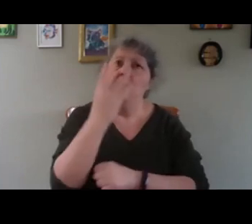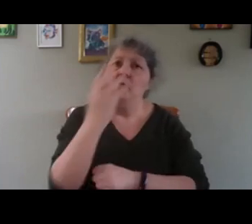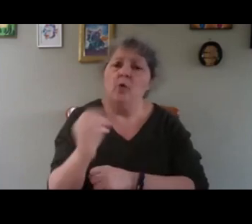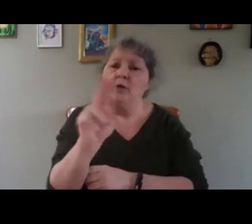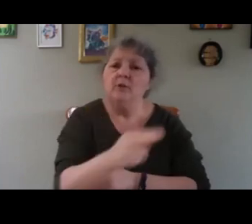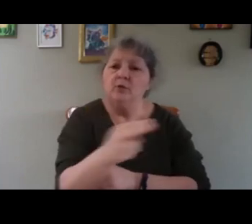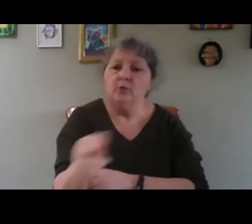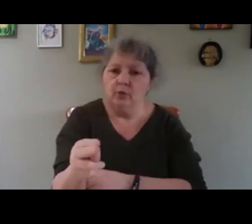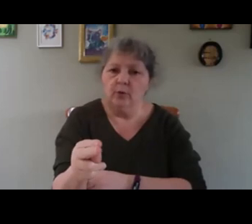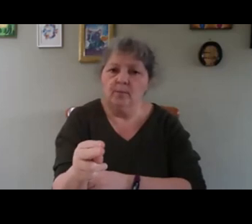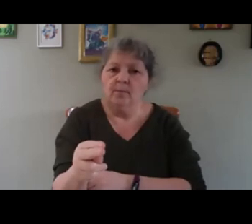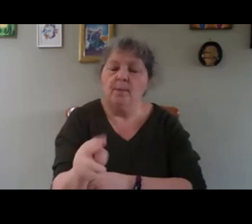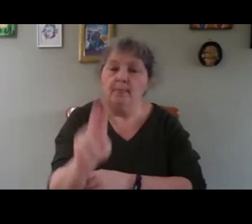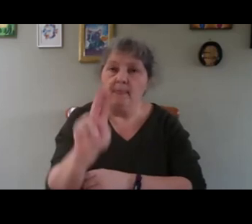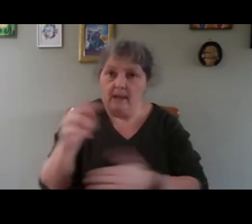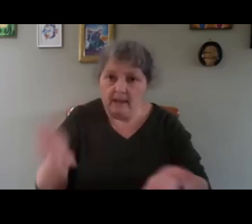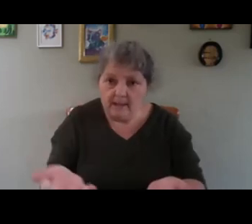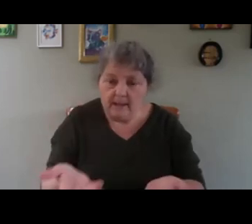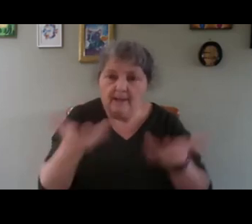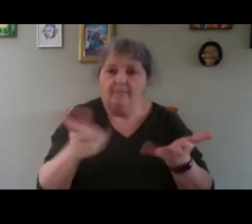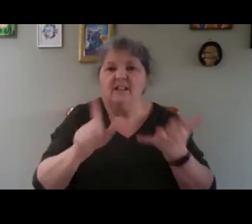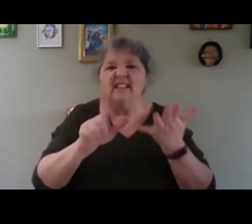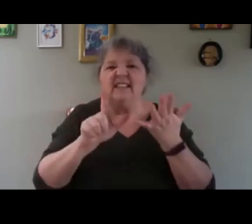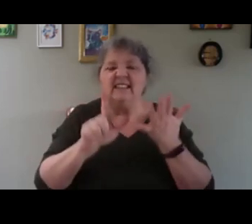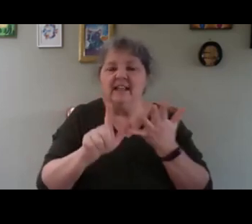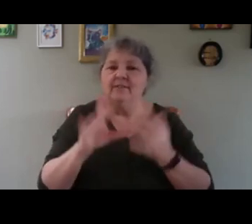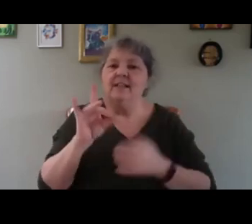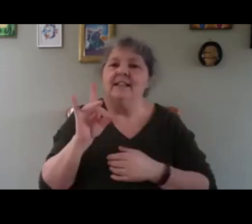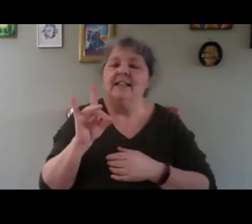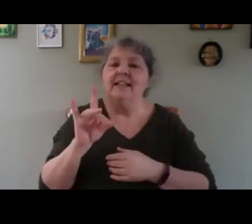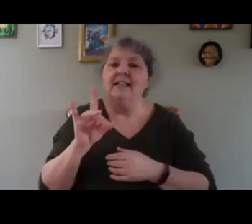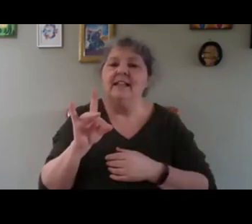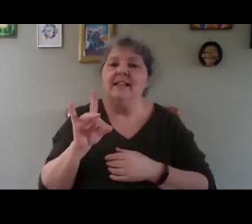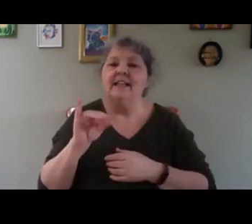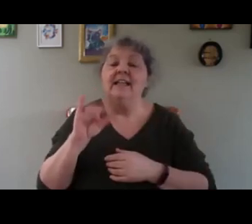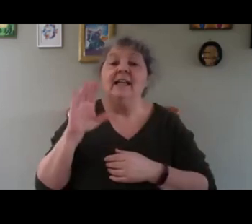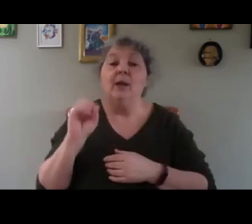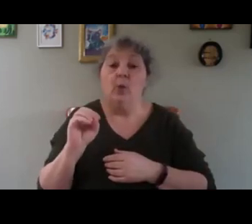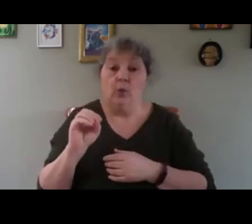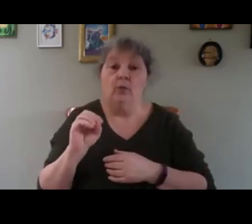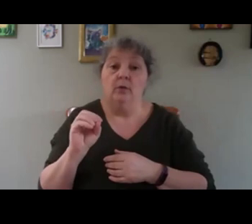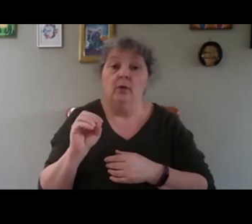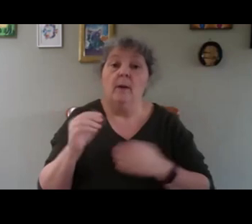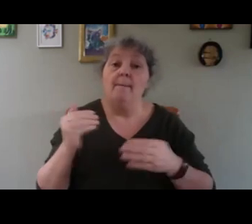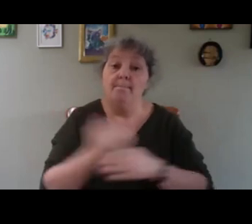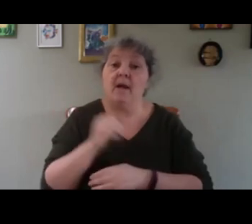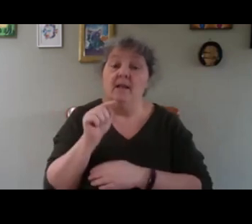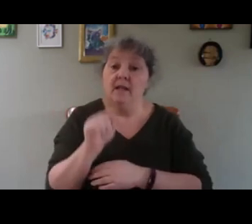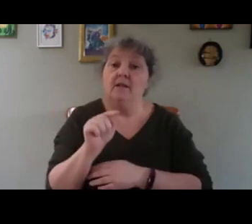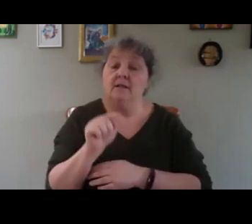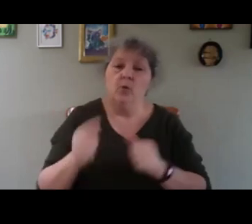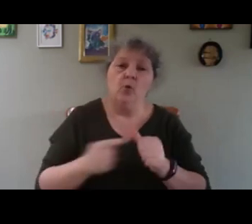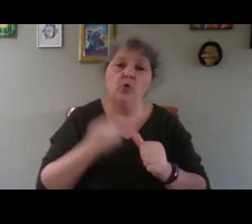They can lift seven kilos. So seven kilos can be lifted by those automatic